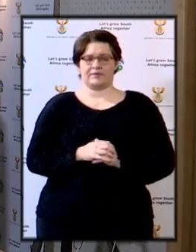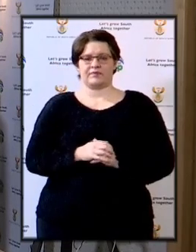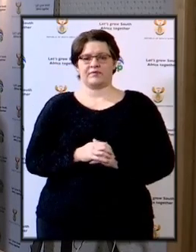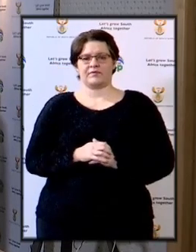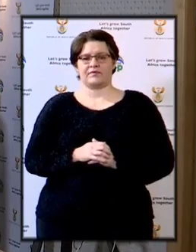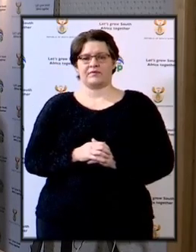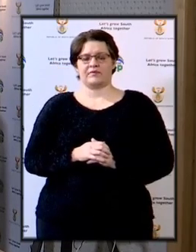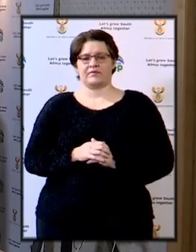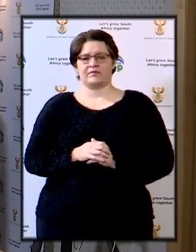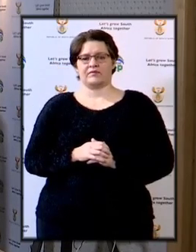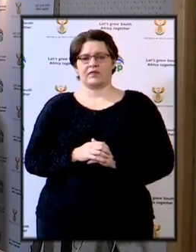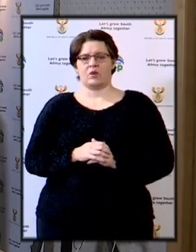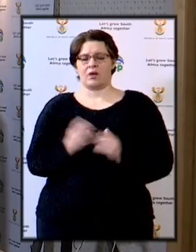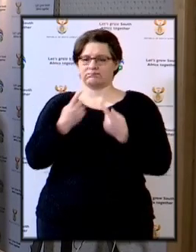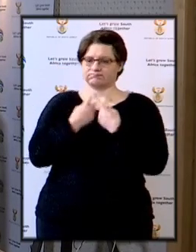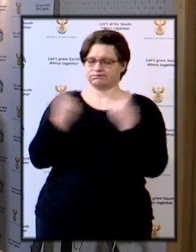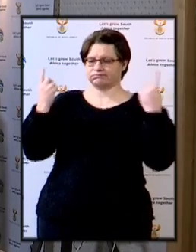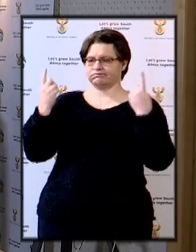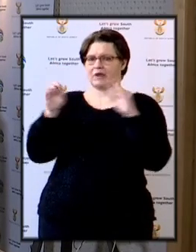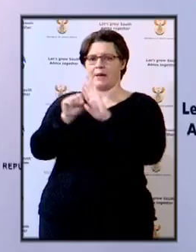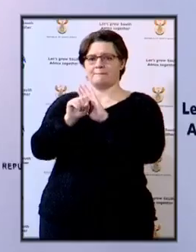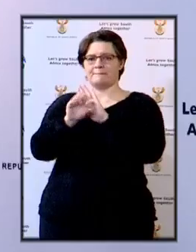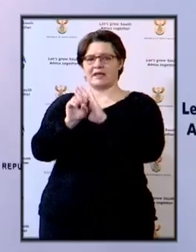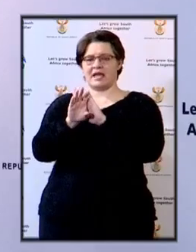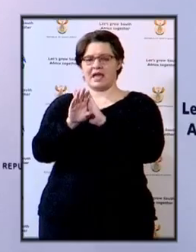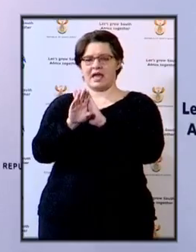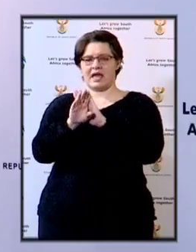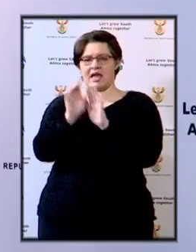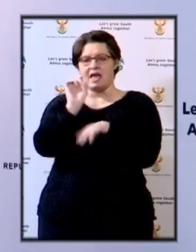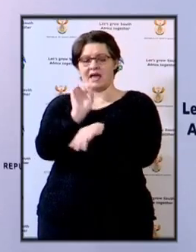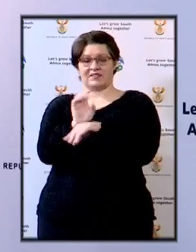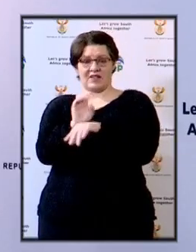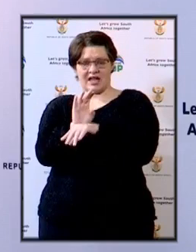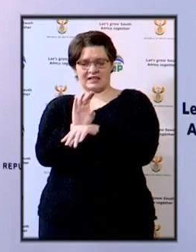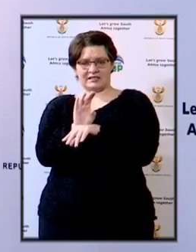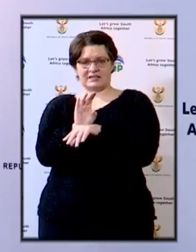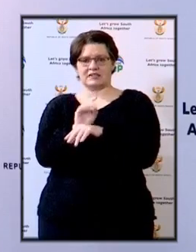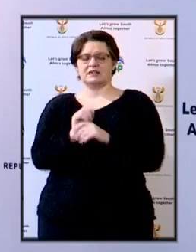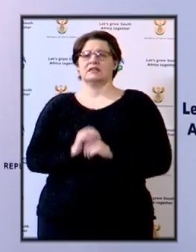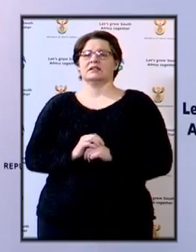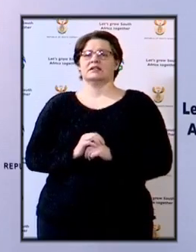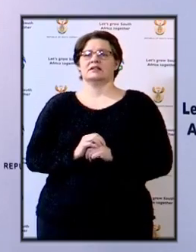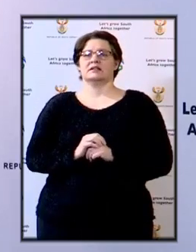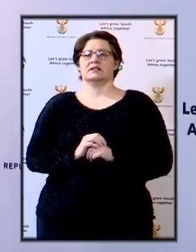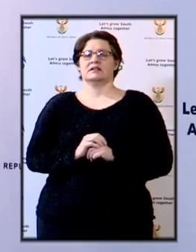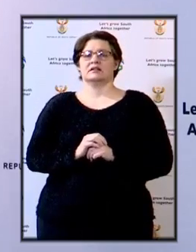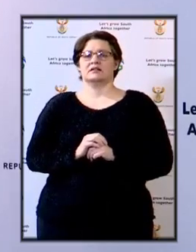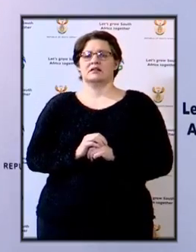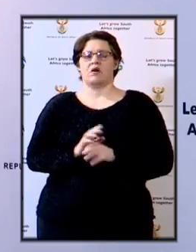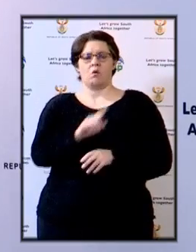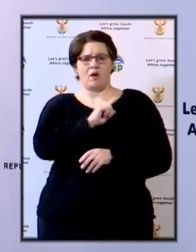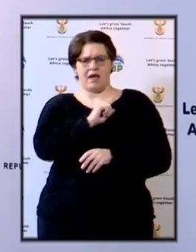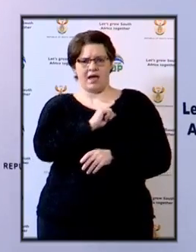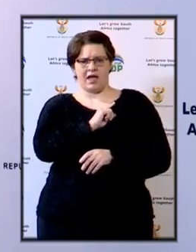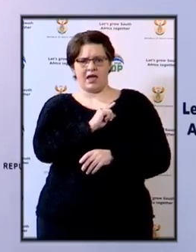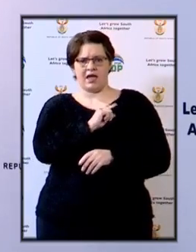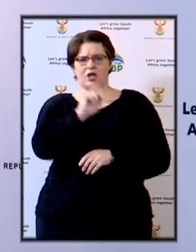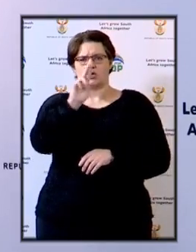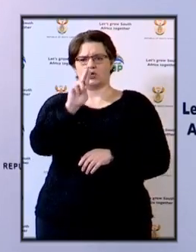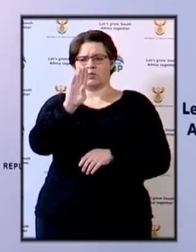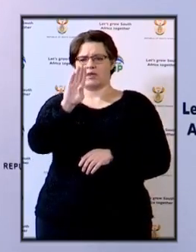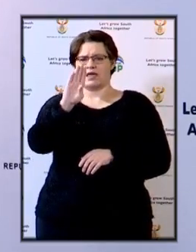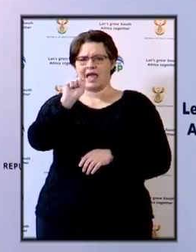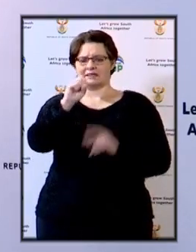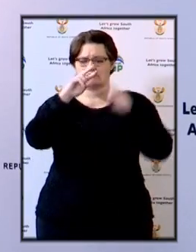We set out a media advisory this morning in line with our investigations into the